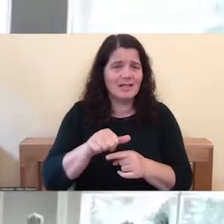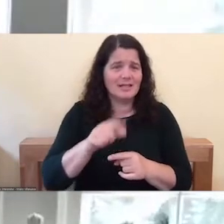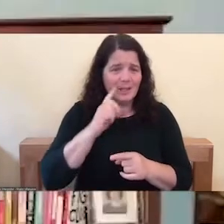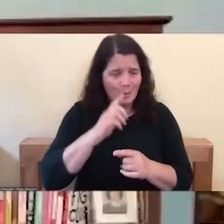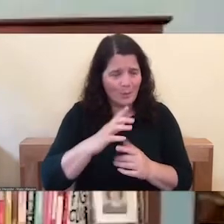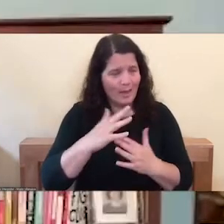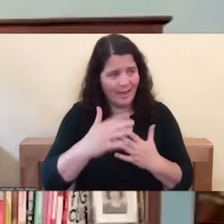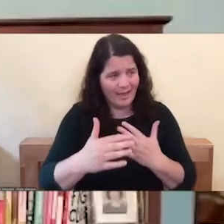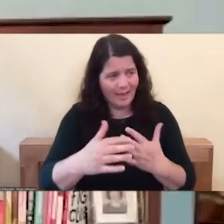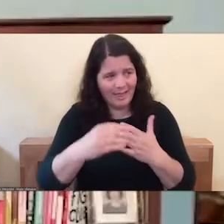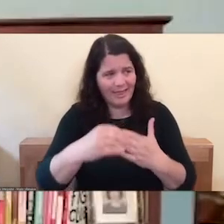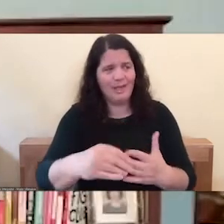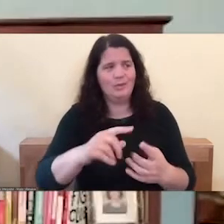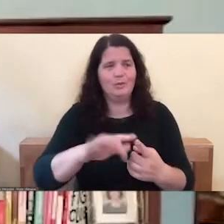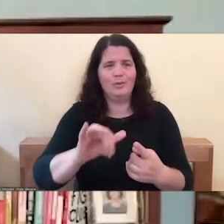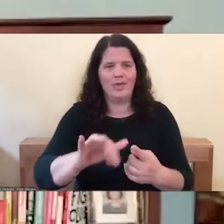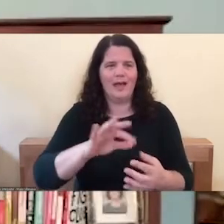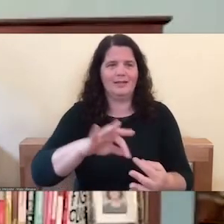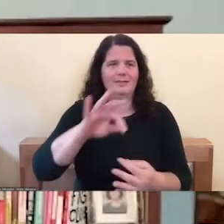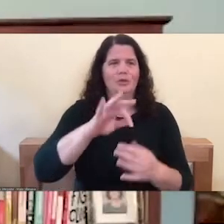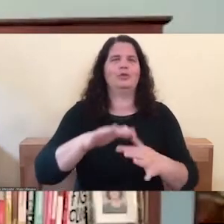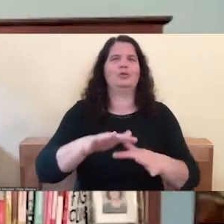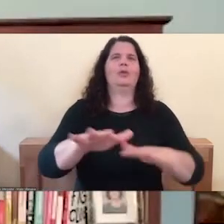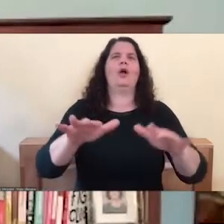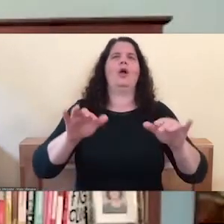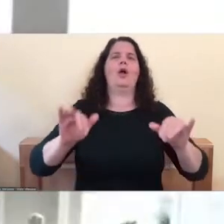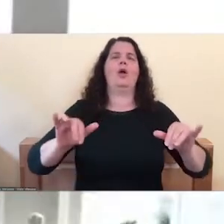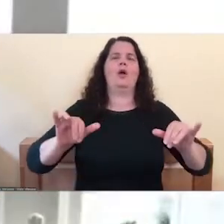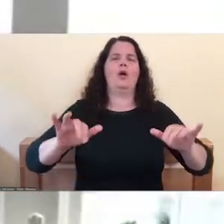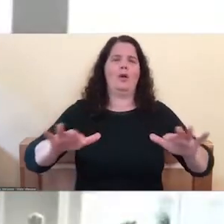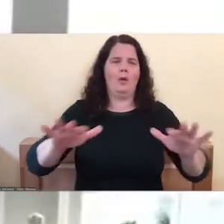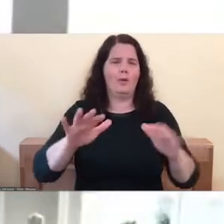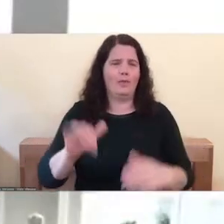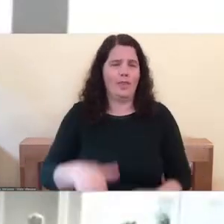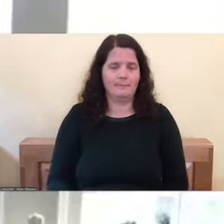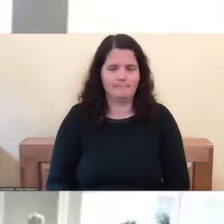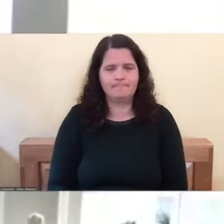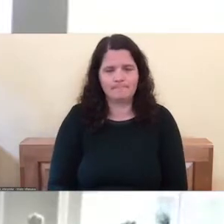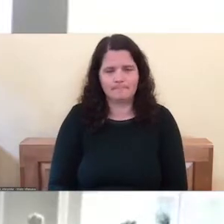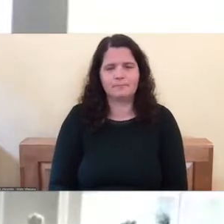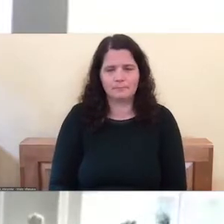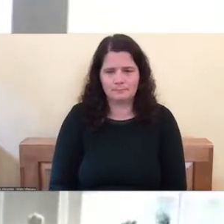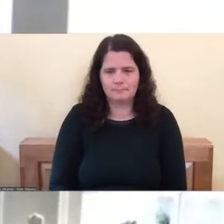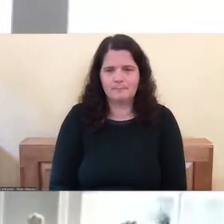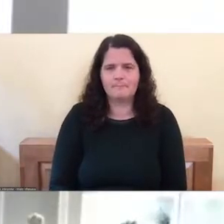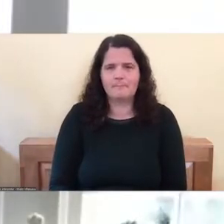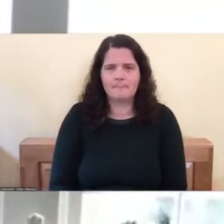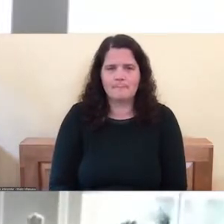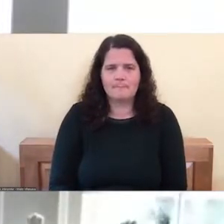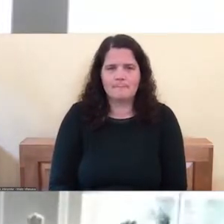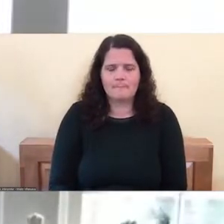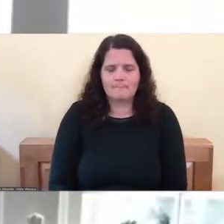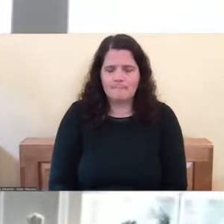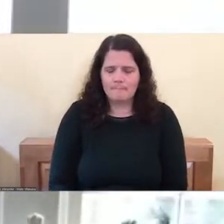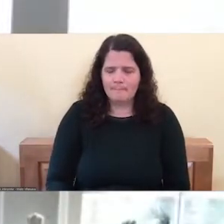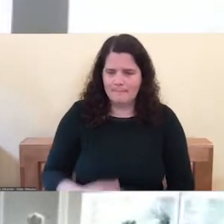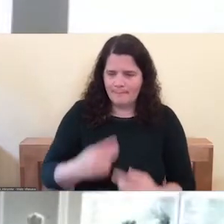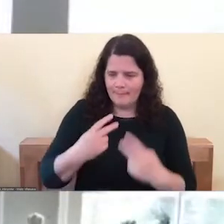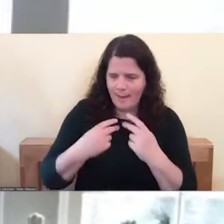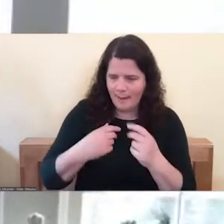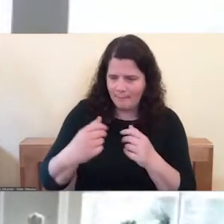place if you take it deeply enough. Yeah. Um, let's see, we've got some questions here. Um,